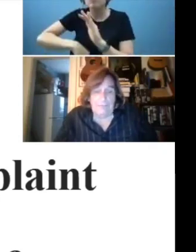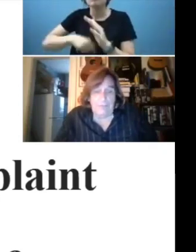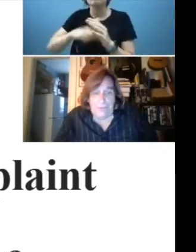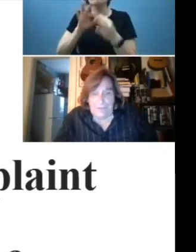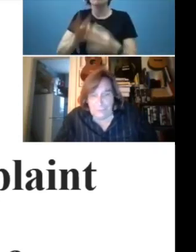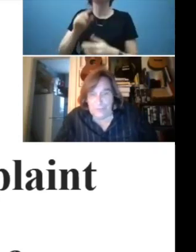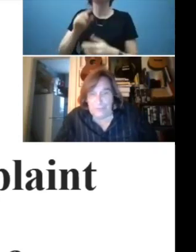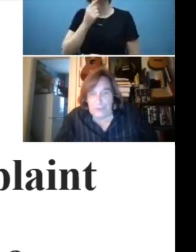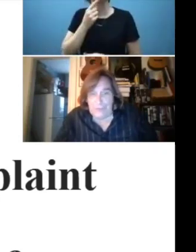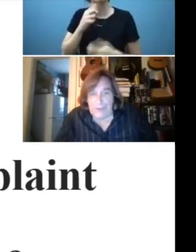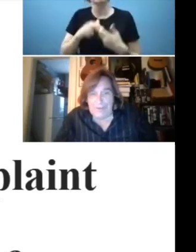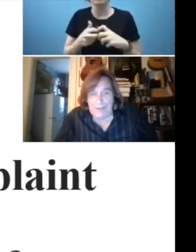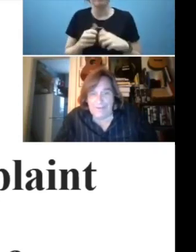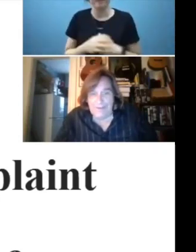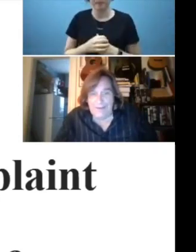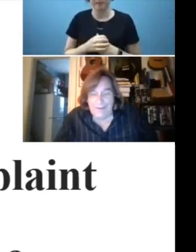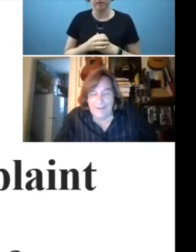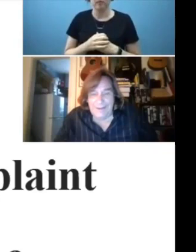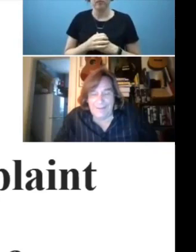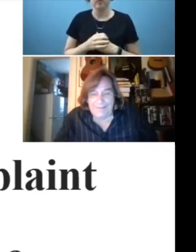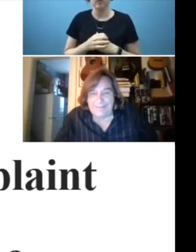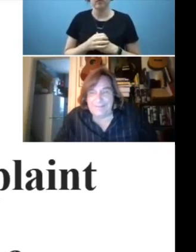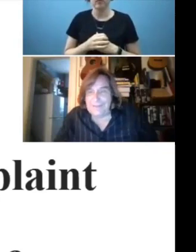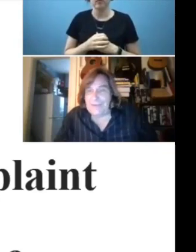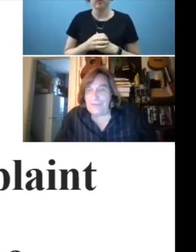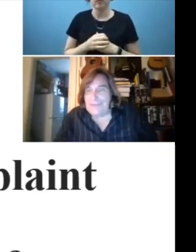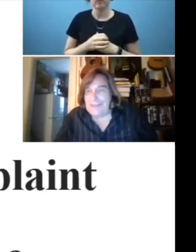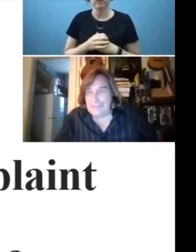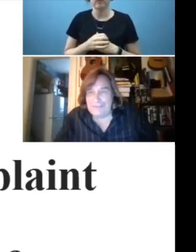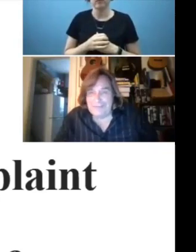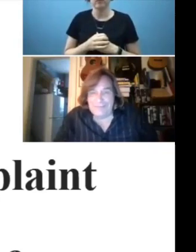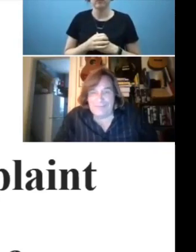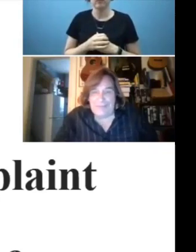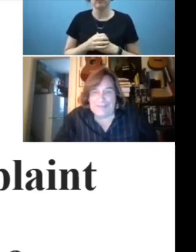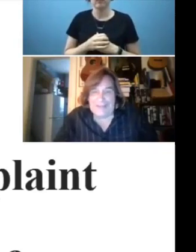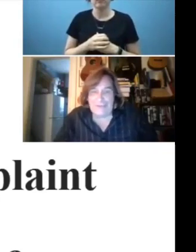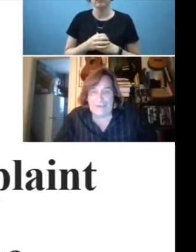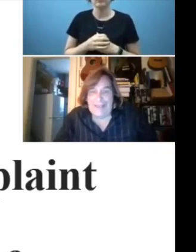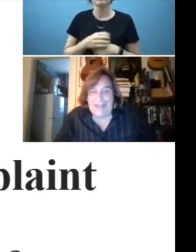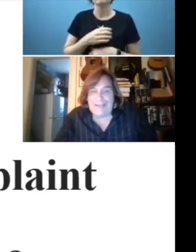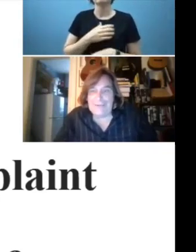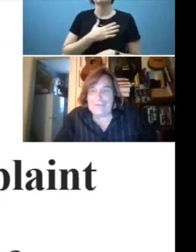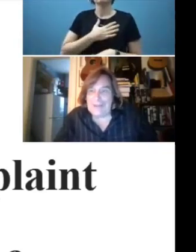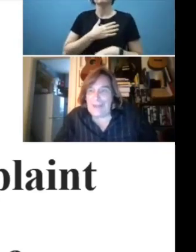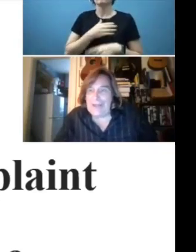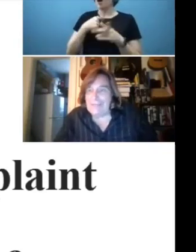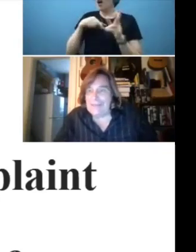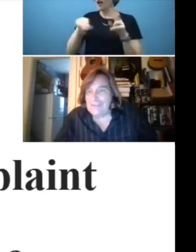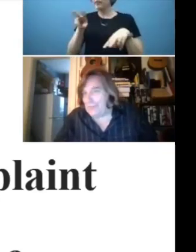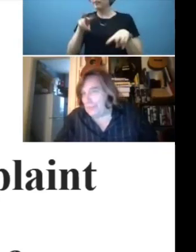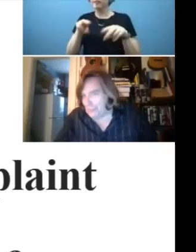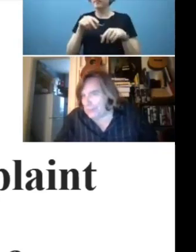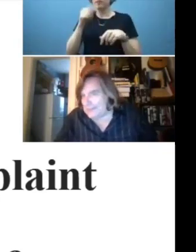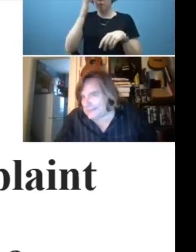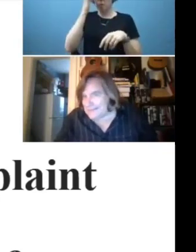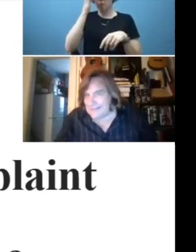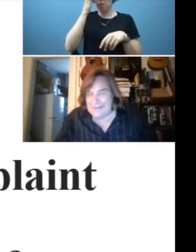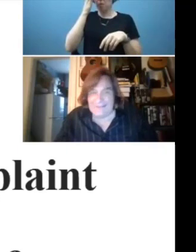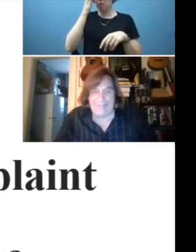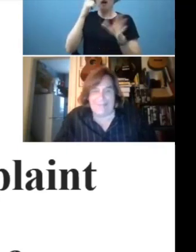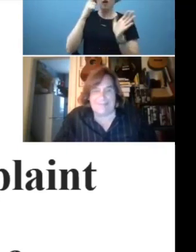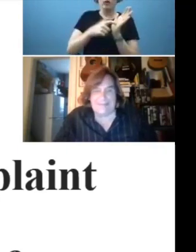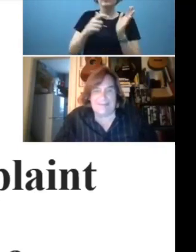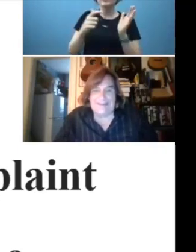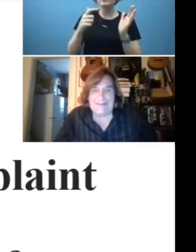In doing this review, I like to see associations. It was just my nature. I noticed that a lot of things are in threes